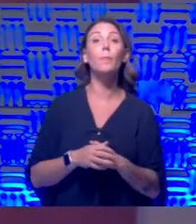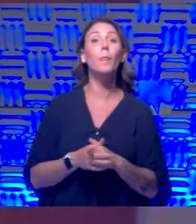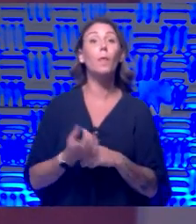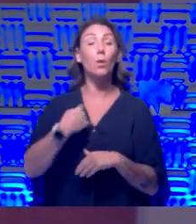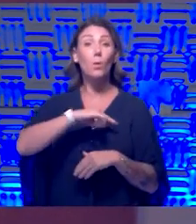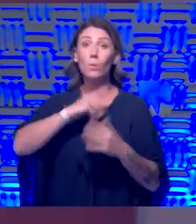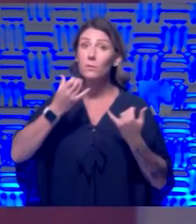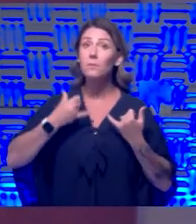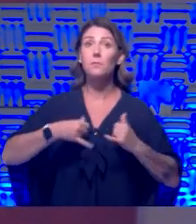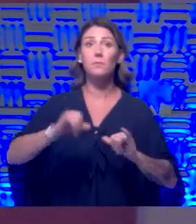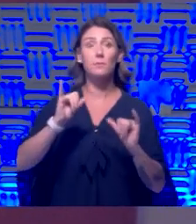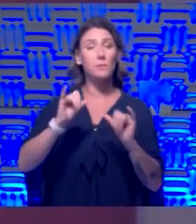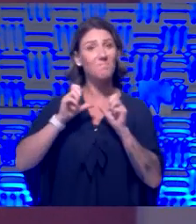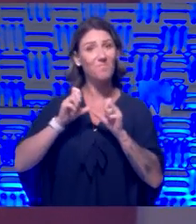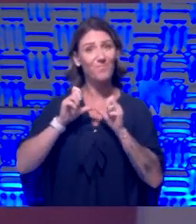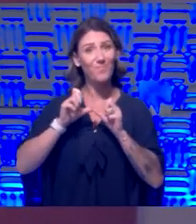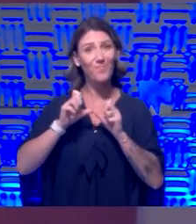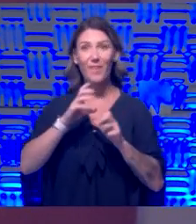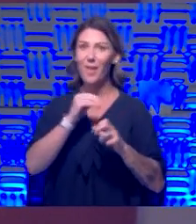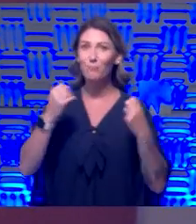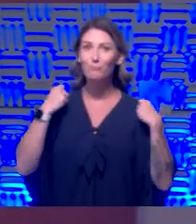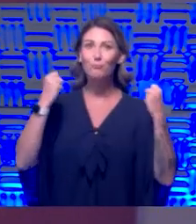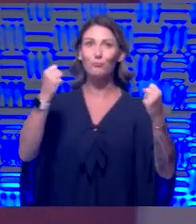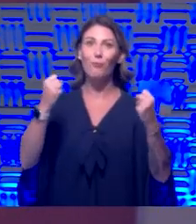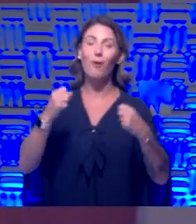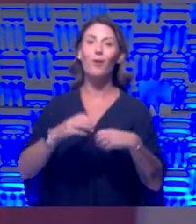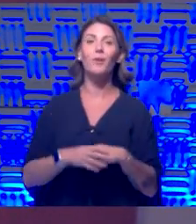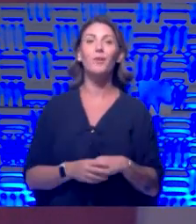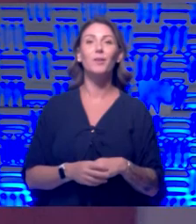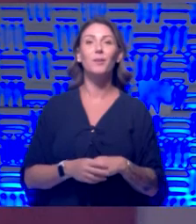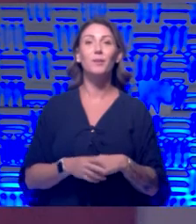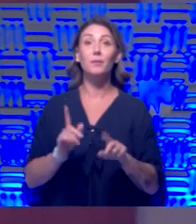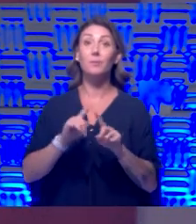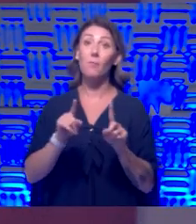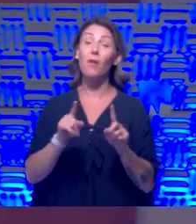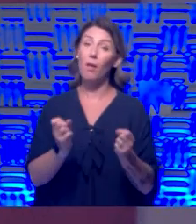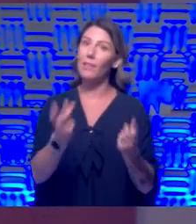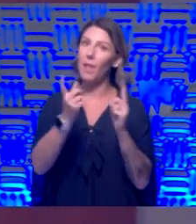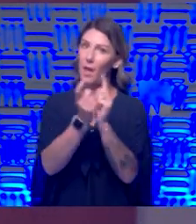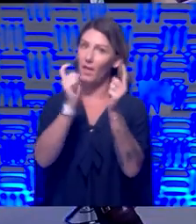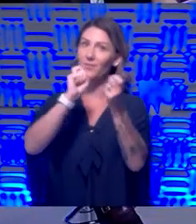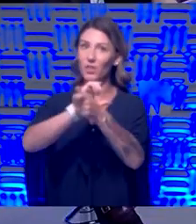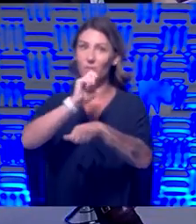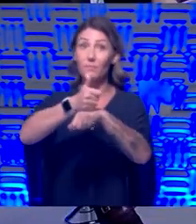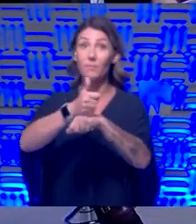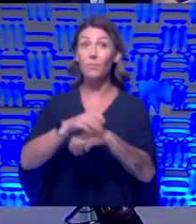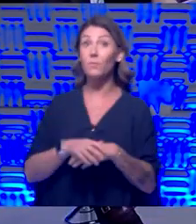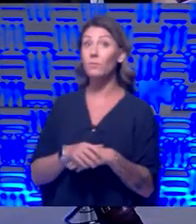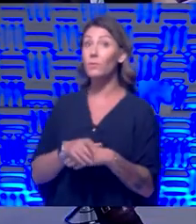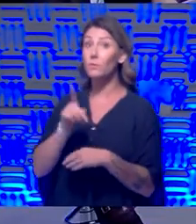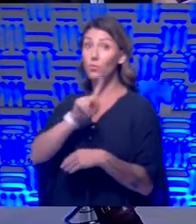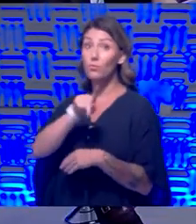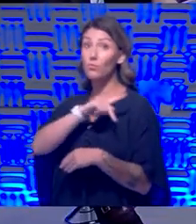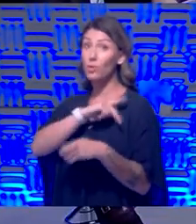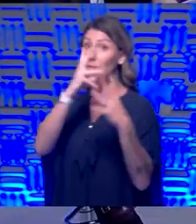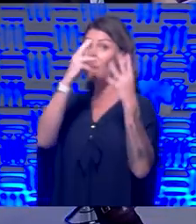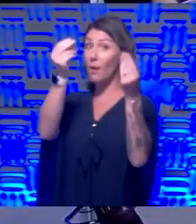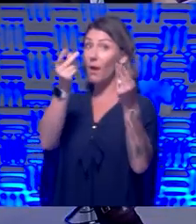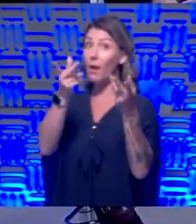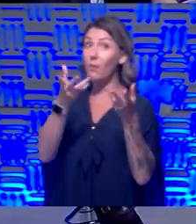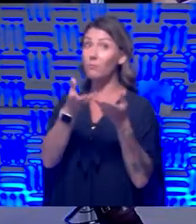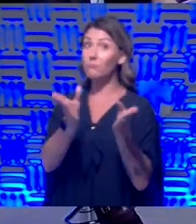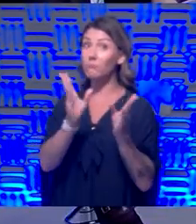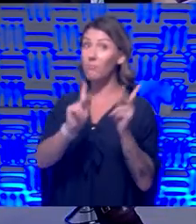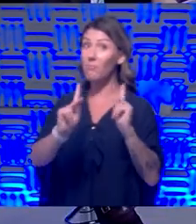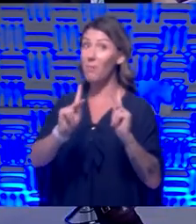we're, we're still, we're still going and we're going strong, uh, but with a lot of, a lot of changes. So are you personally getting out in public yet? Getting